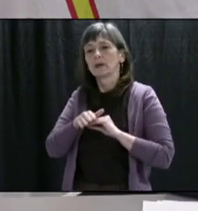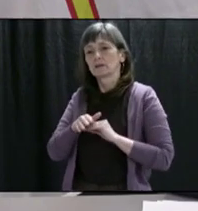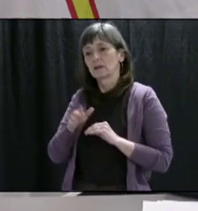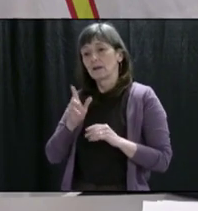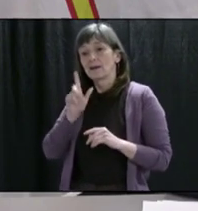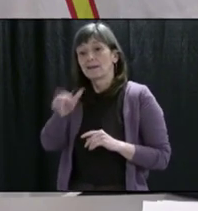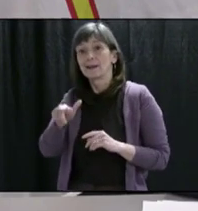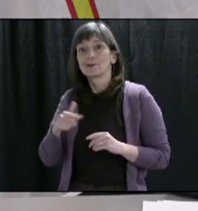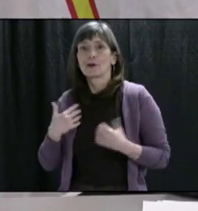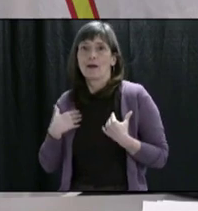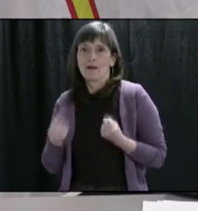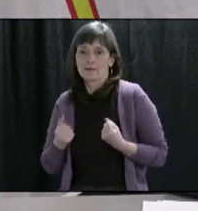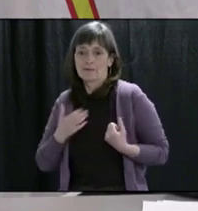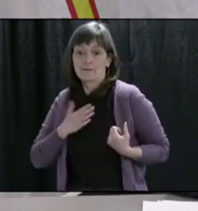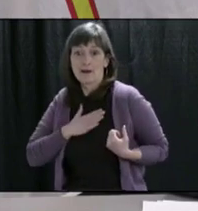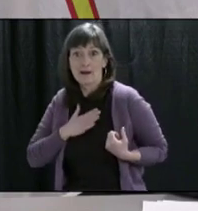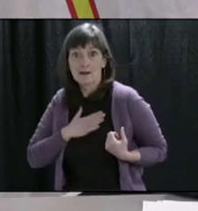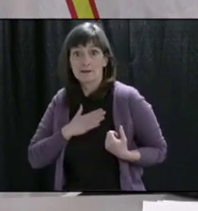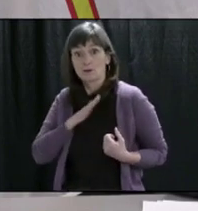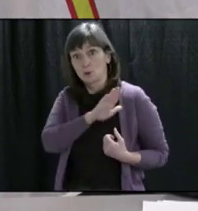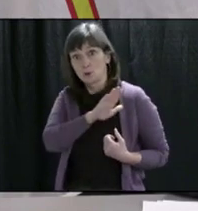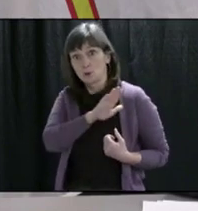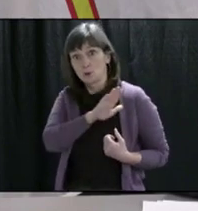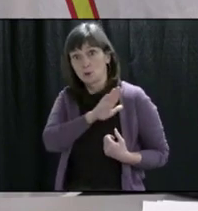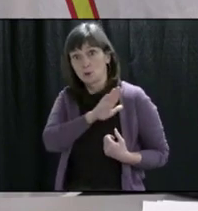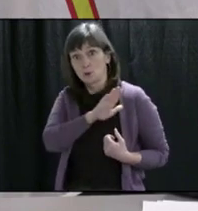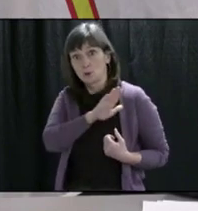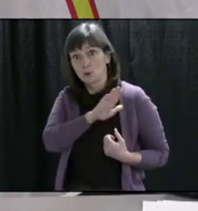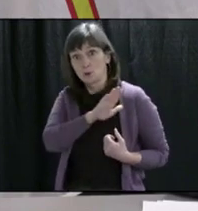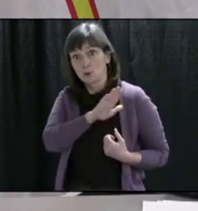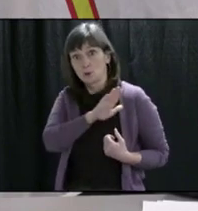We have to remain positive as best we can.